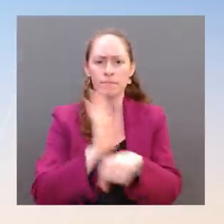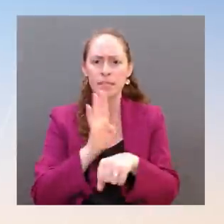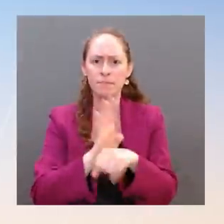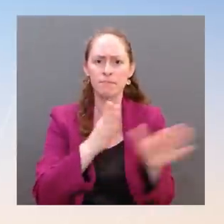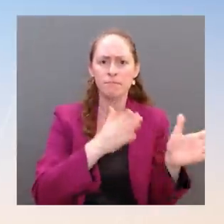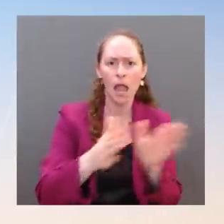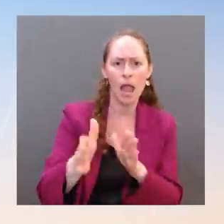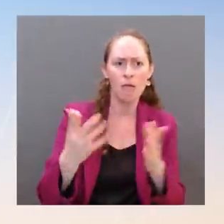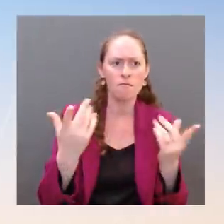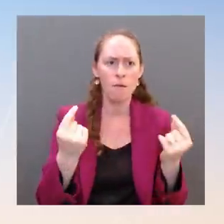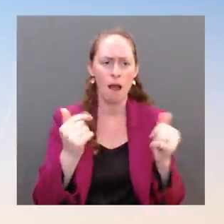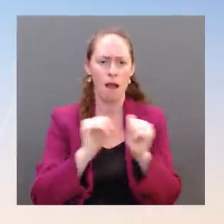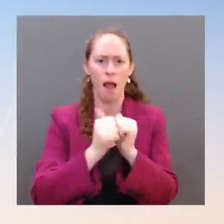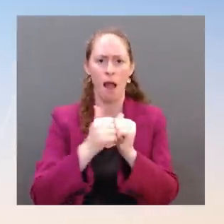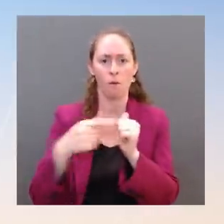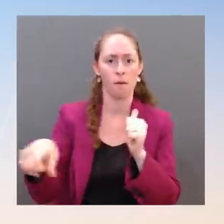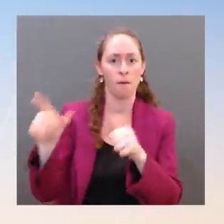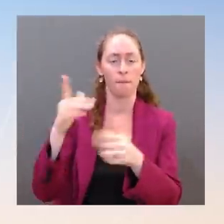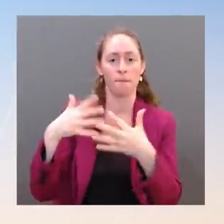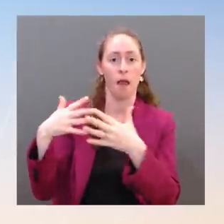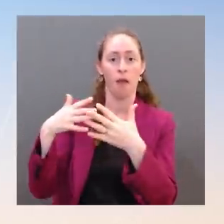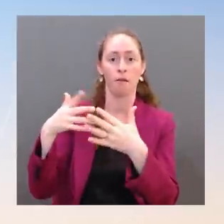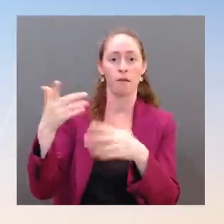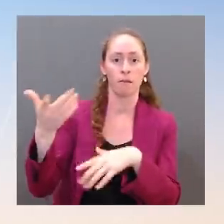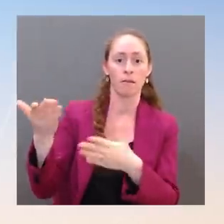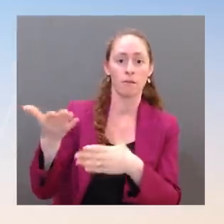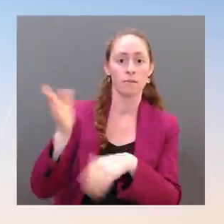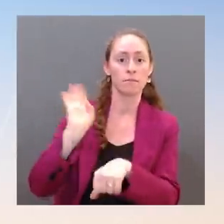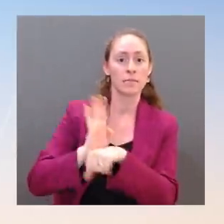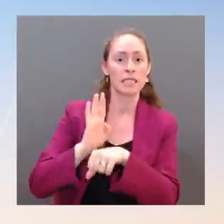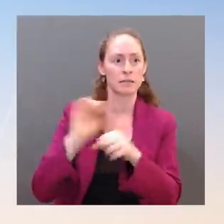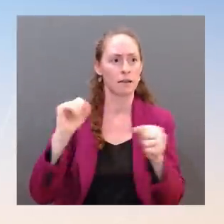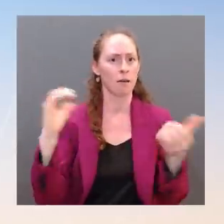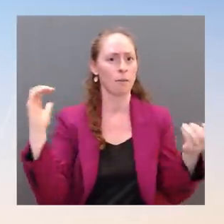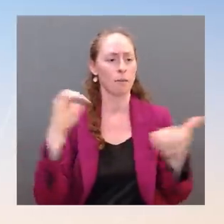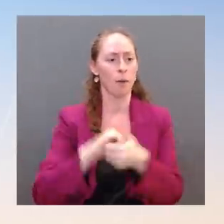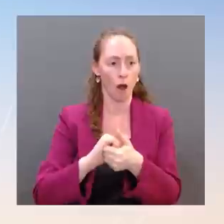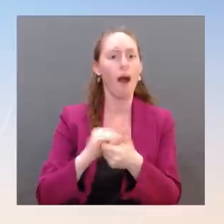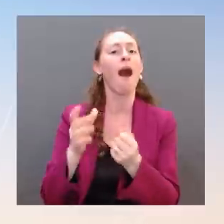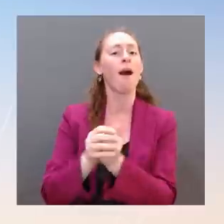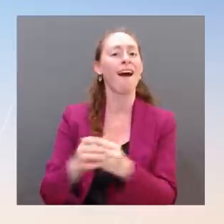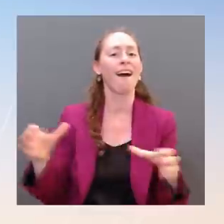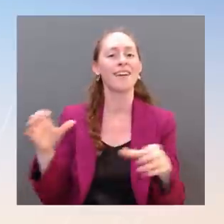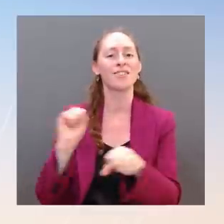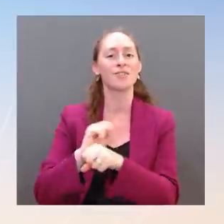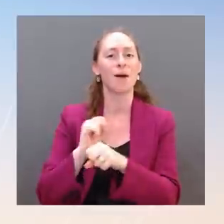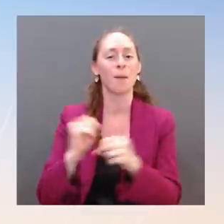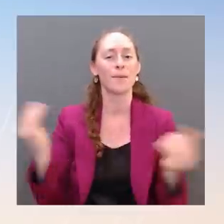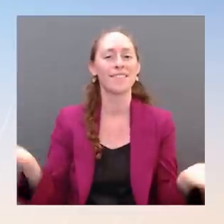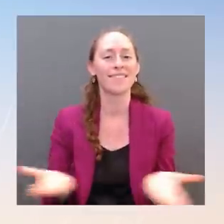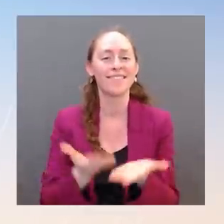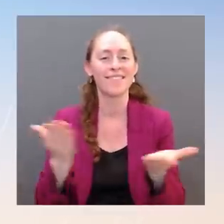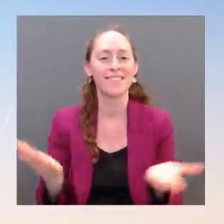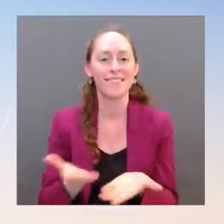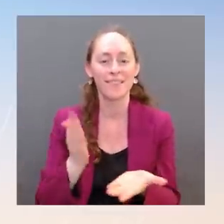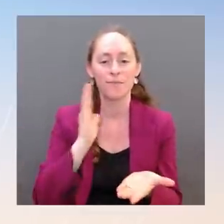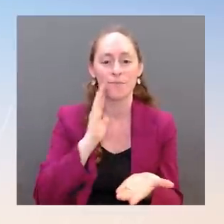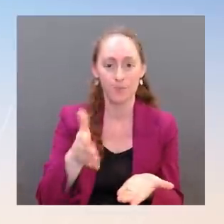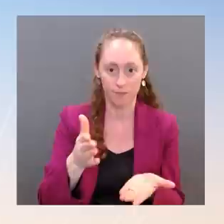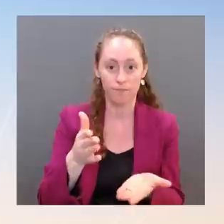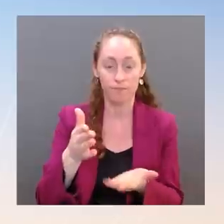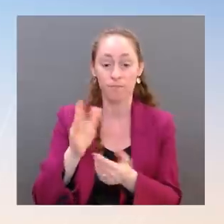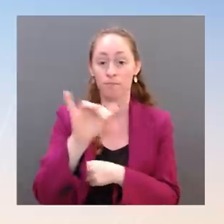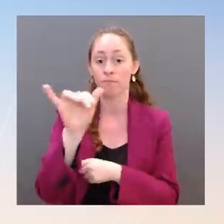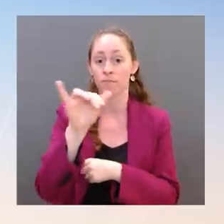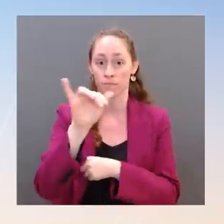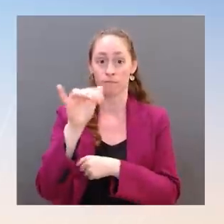American and Korean troops standing shoulder to shoulder in defense of our collective security and consult on the challenge posed by